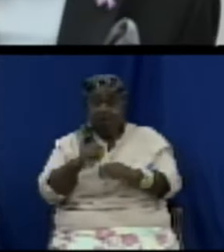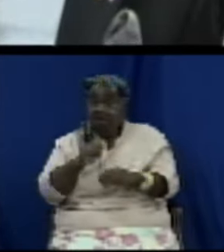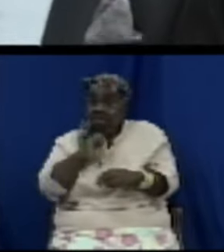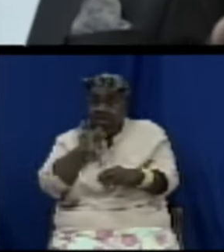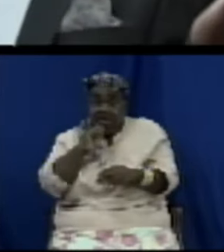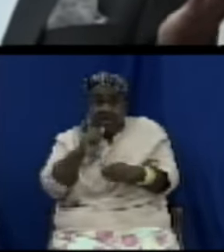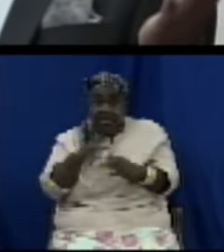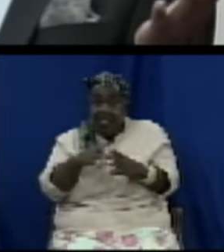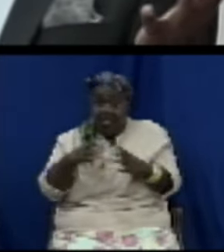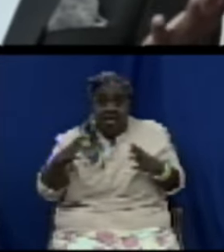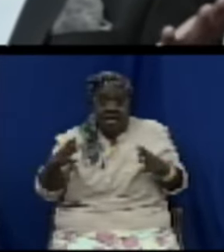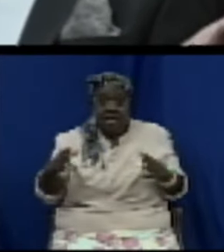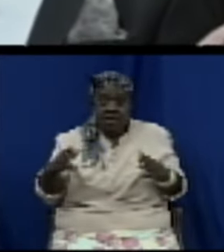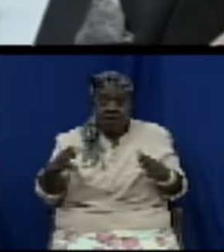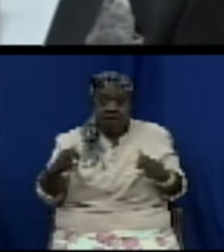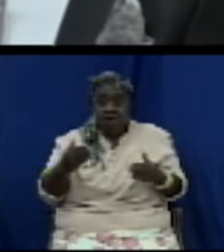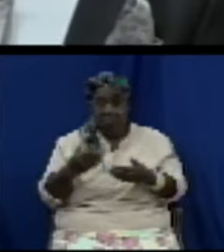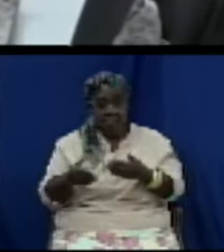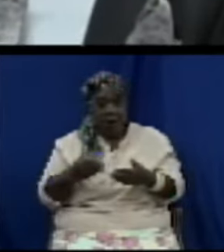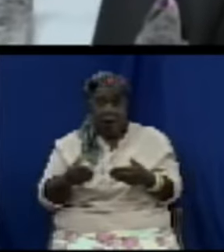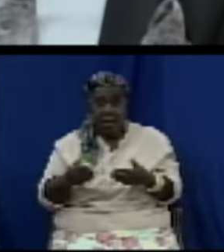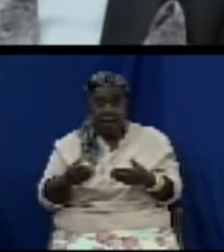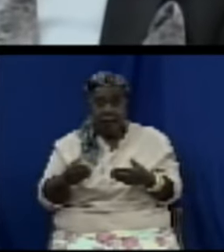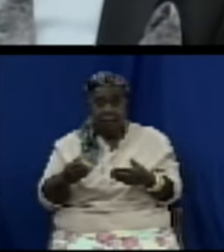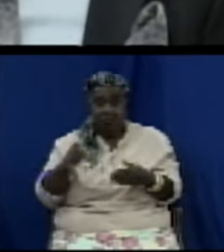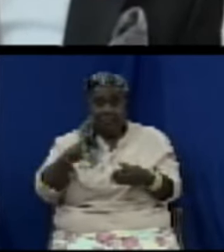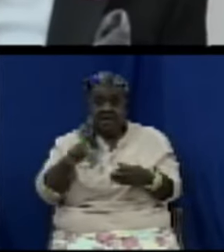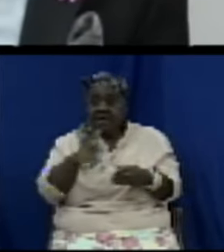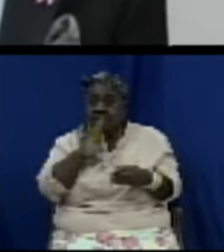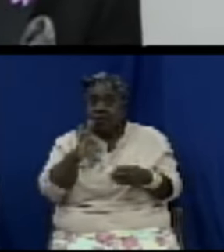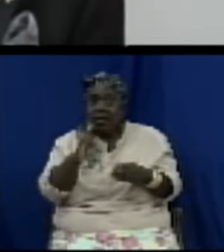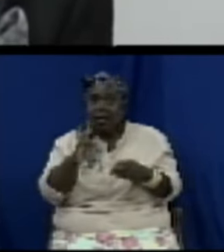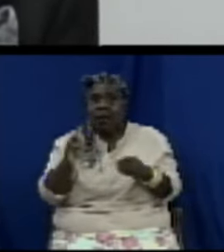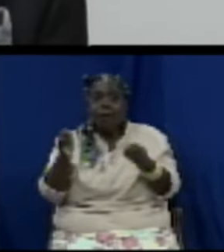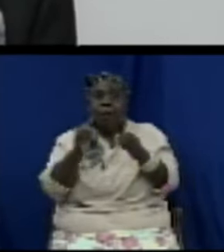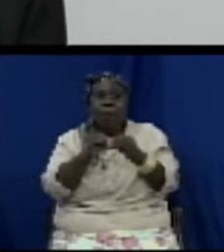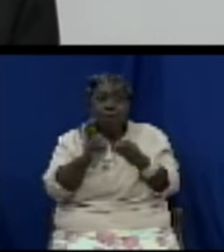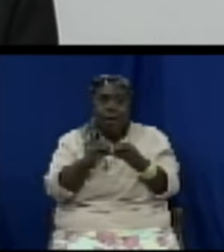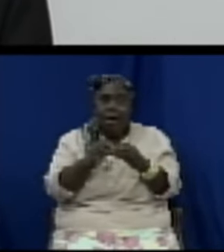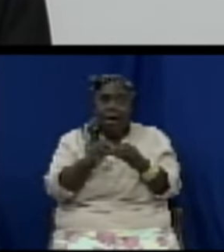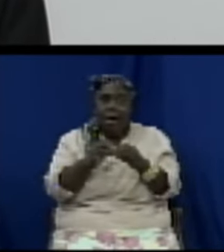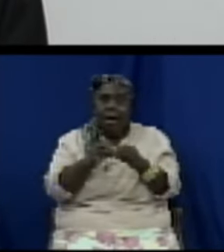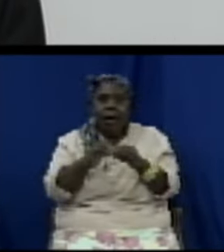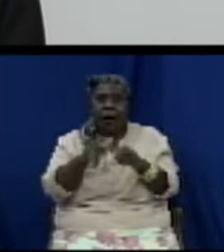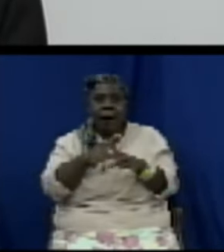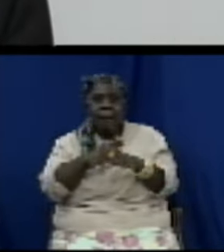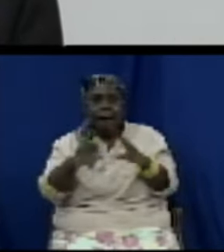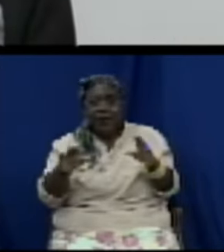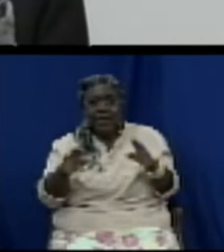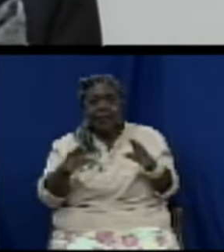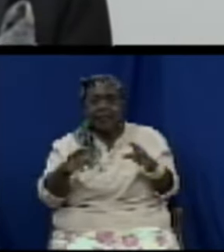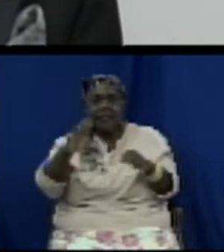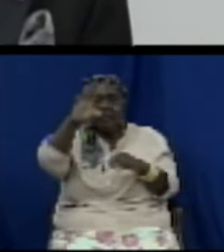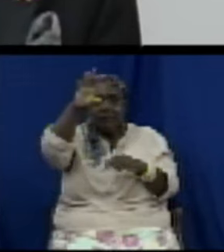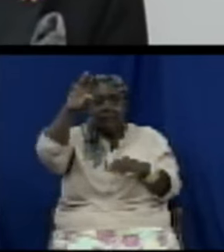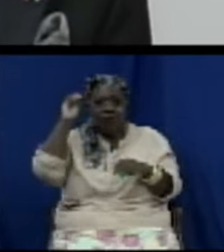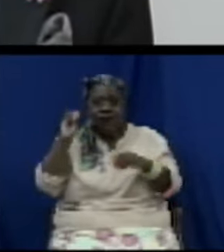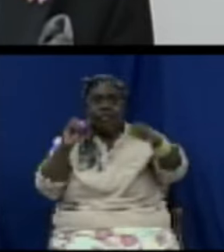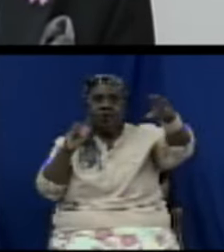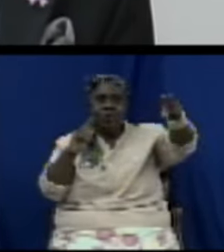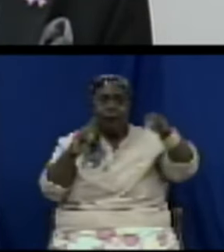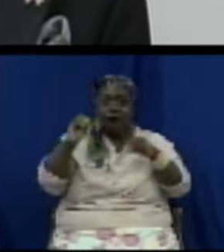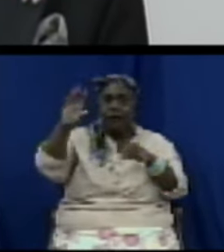maybe it should be four times that but so far the statistics that we have indicate